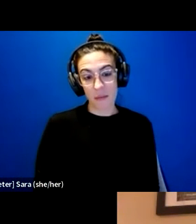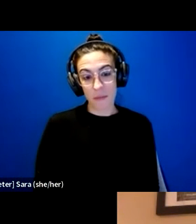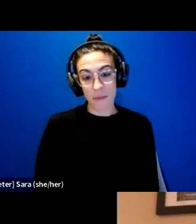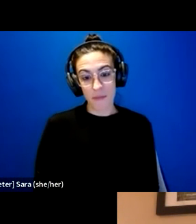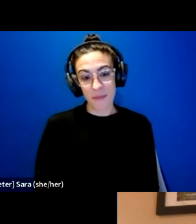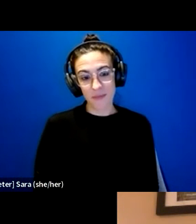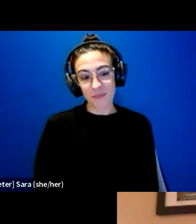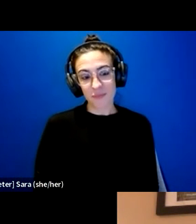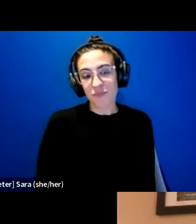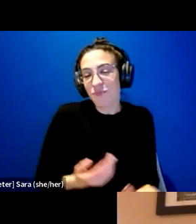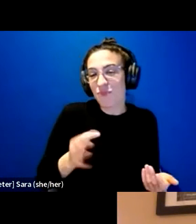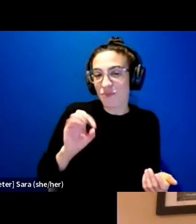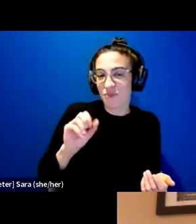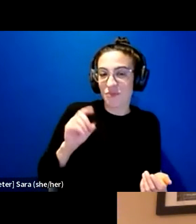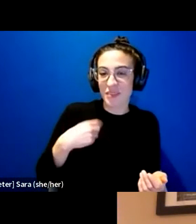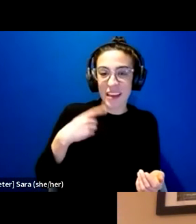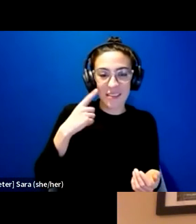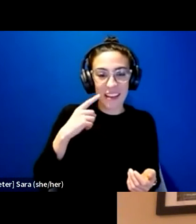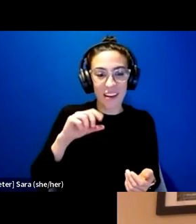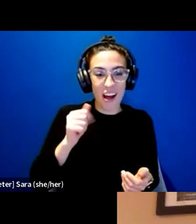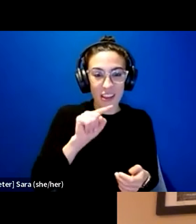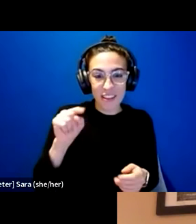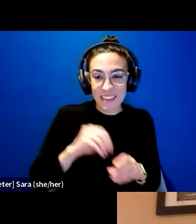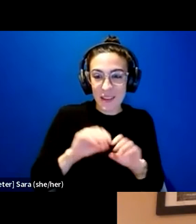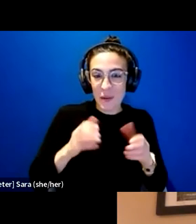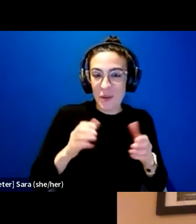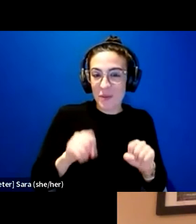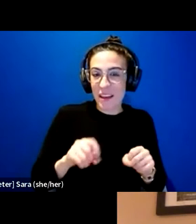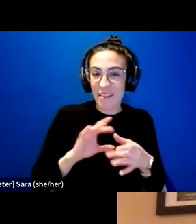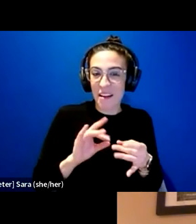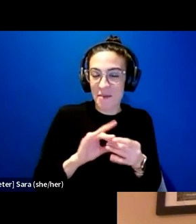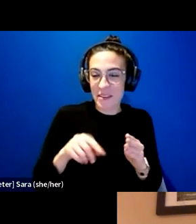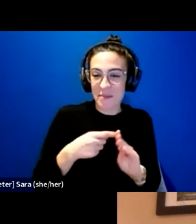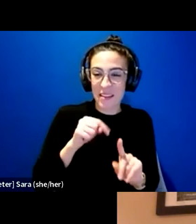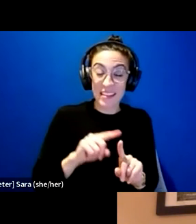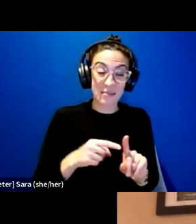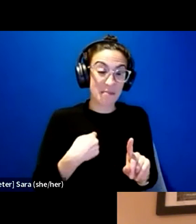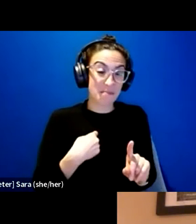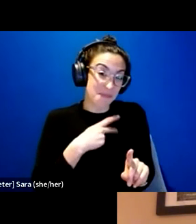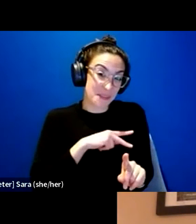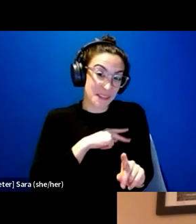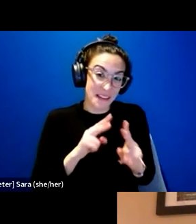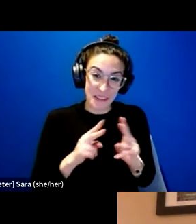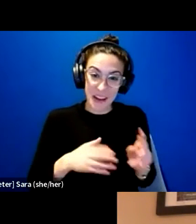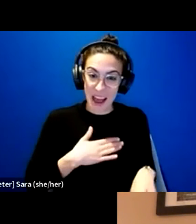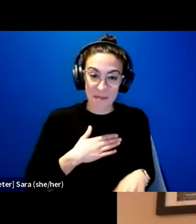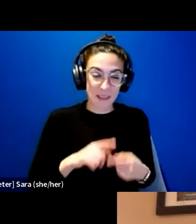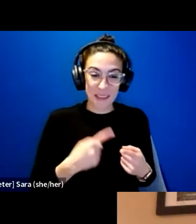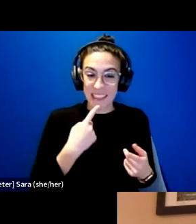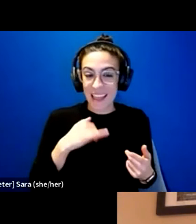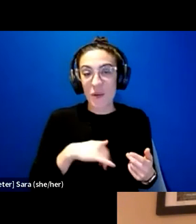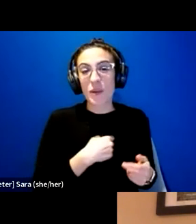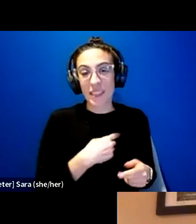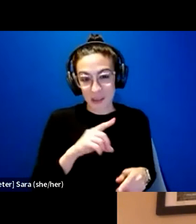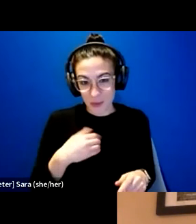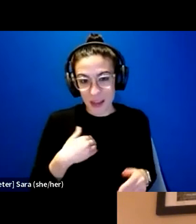Yeah, I mean, I think others in the group can also comment on this. But I personally, I'm very happy to say that we do have